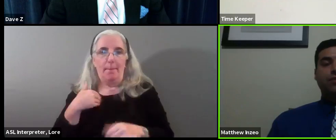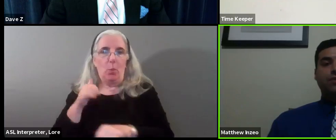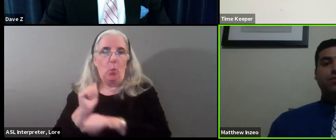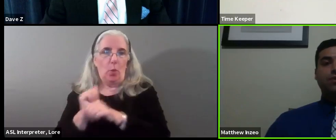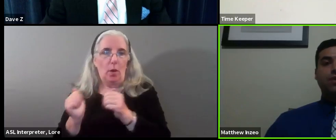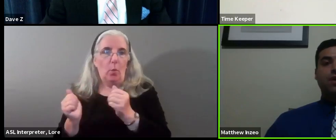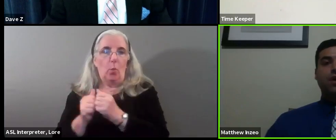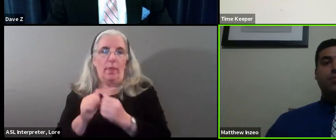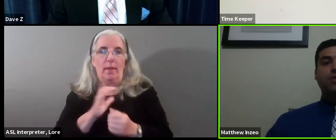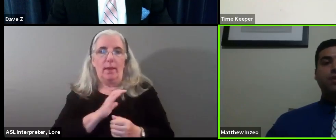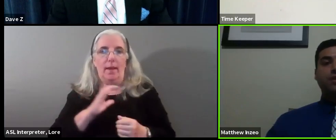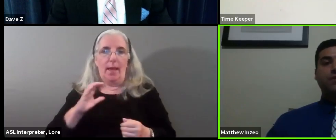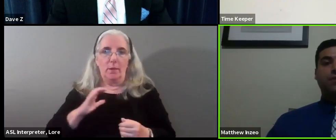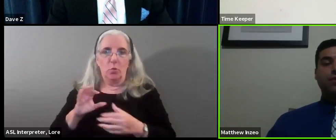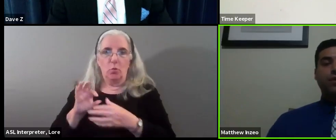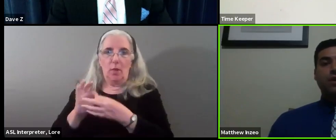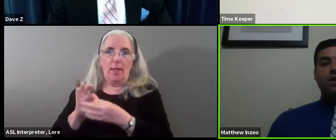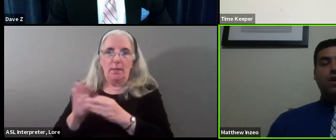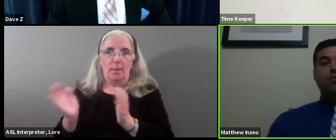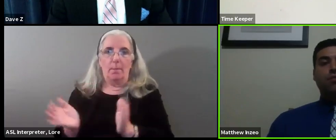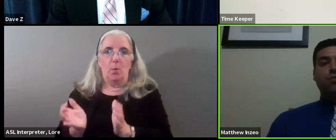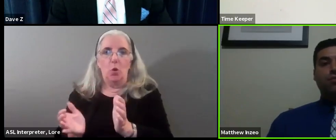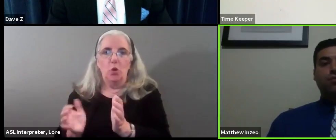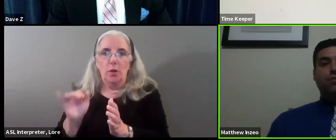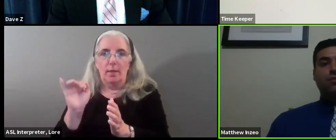in reference to pushing this further.